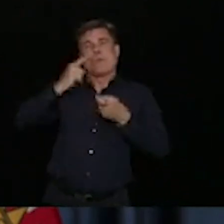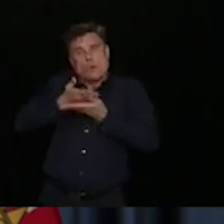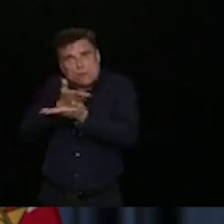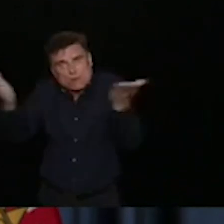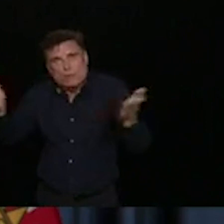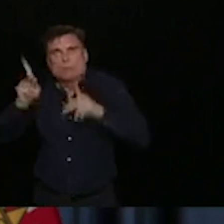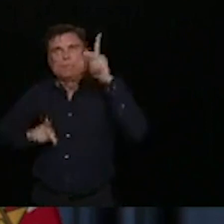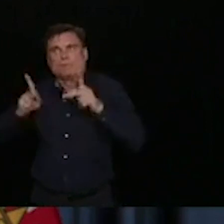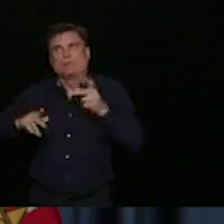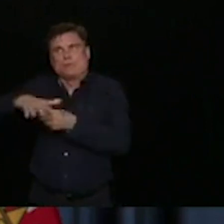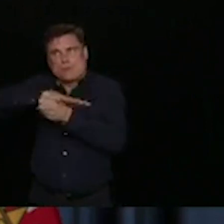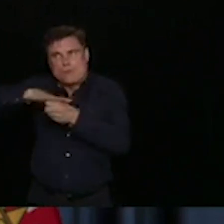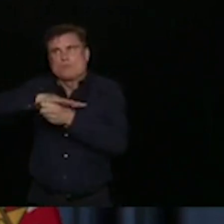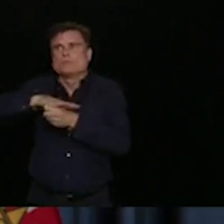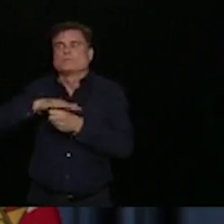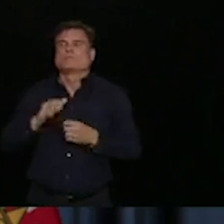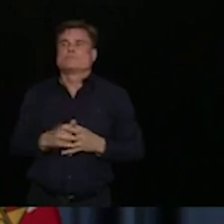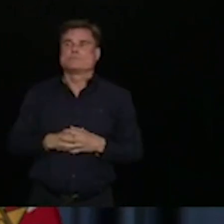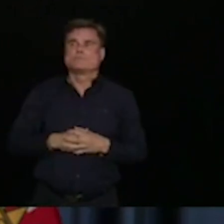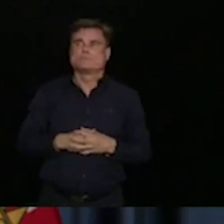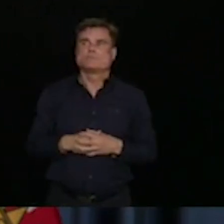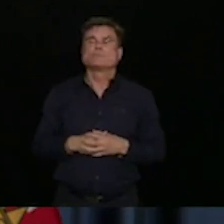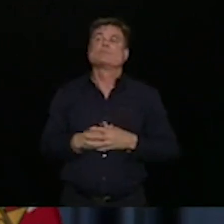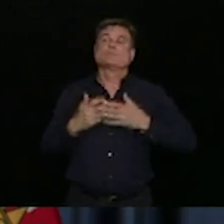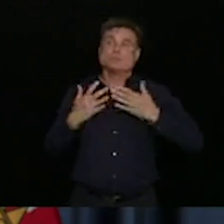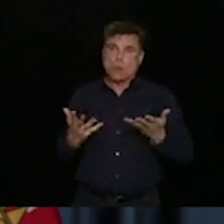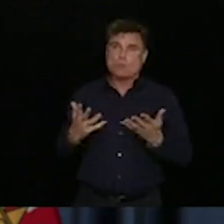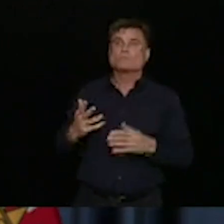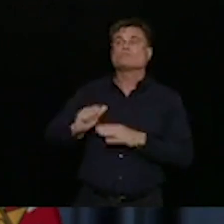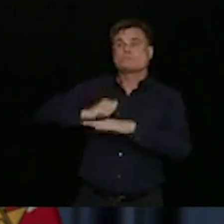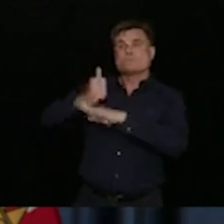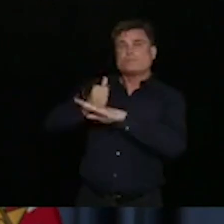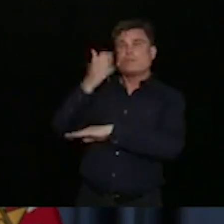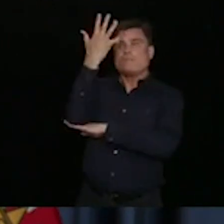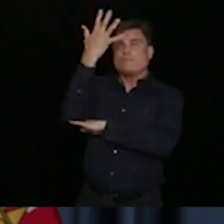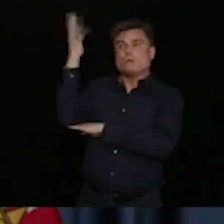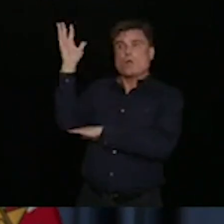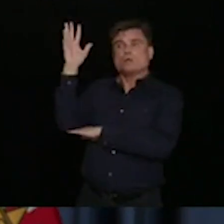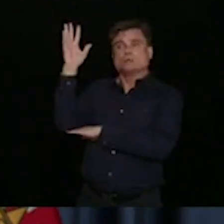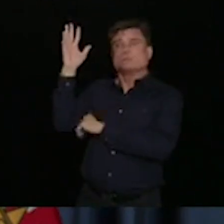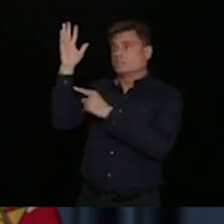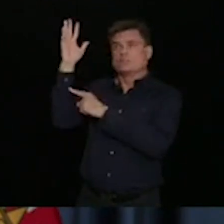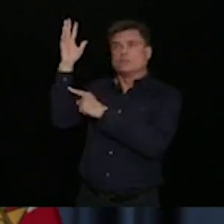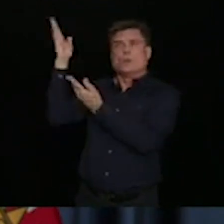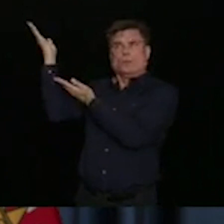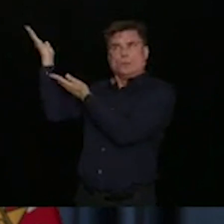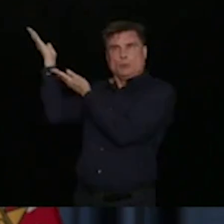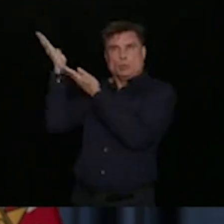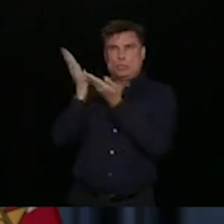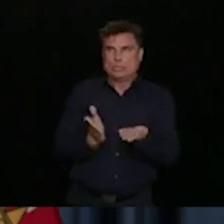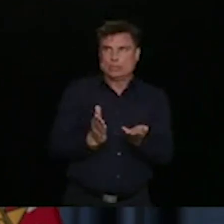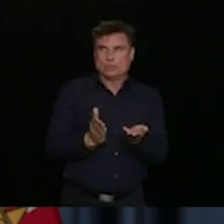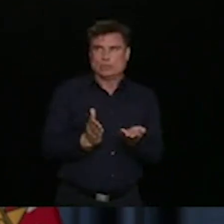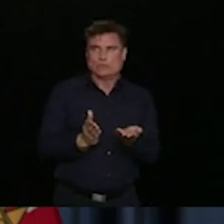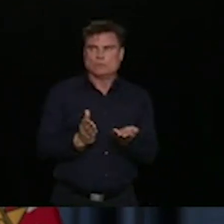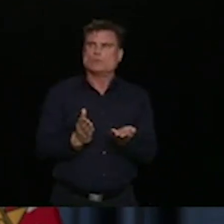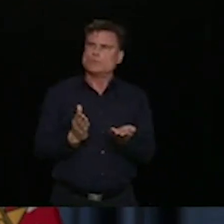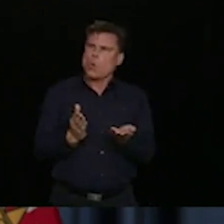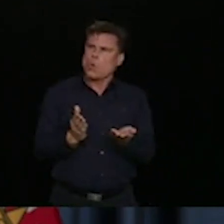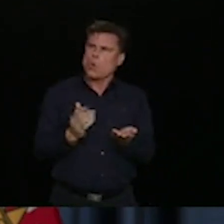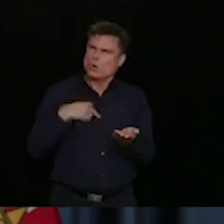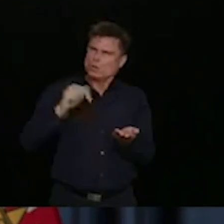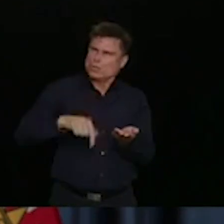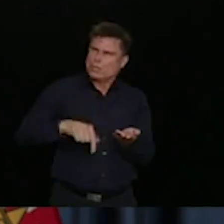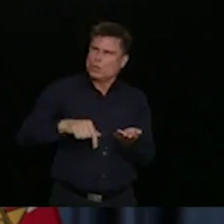a timber supply table in McKenzie to bring all of the players together, indigenous peoples, community leaders,